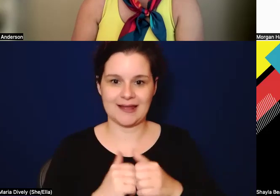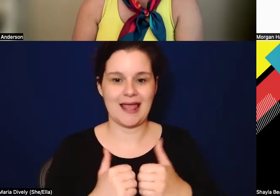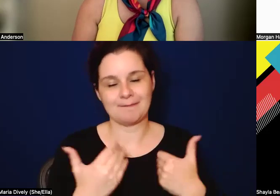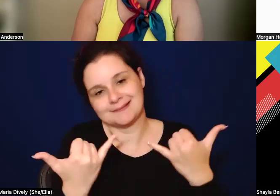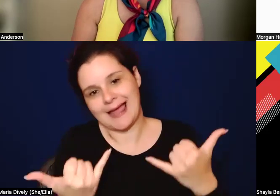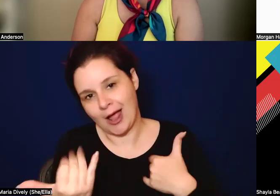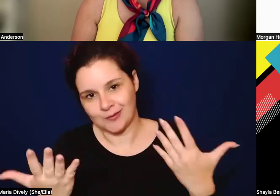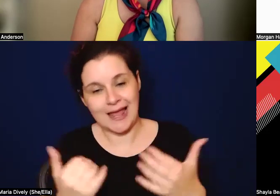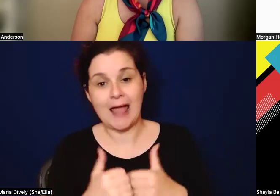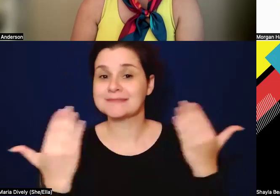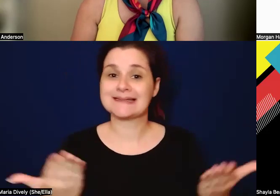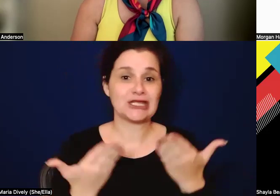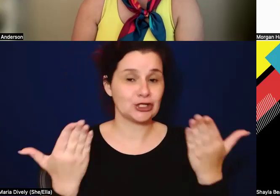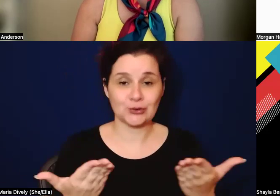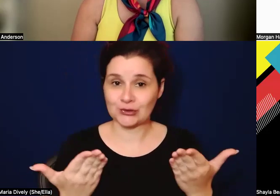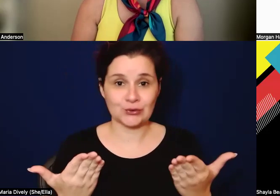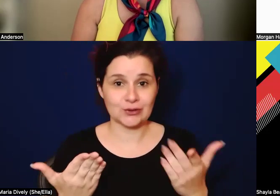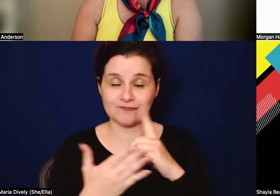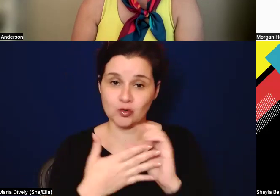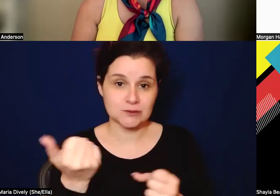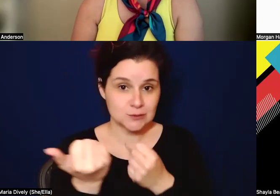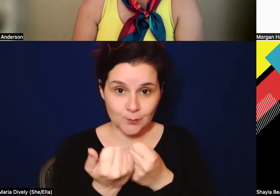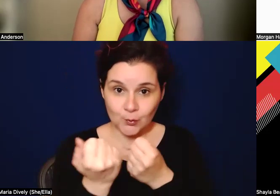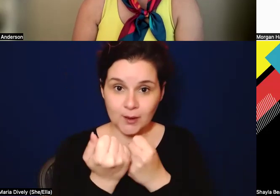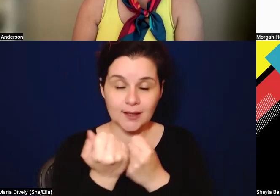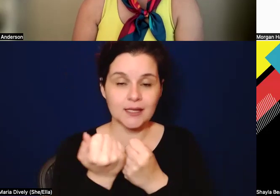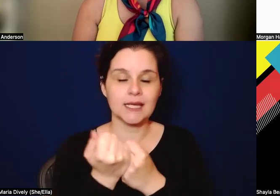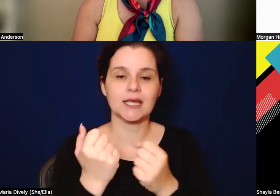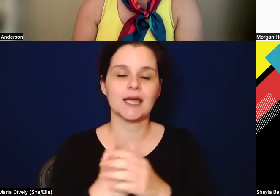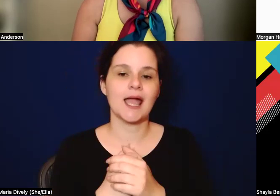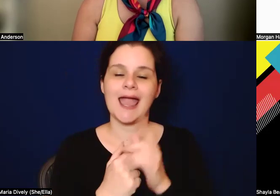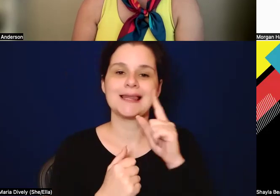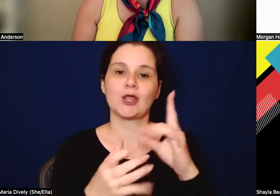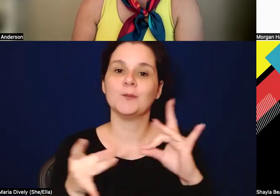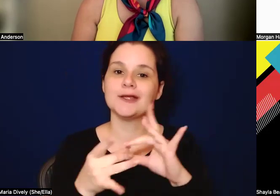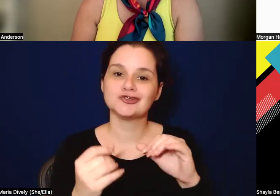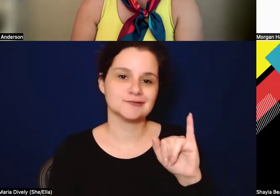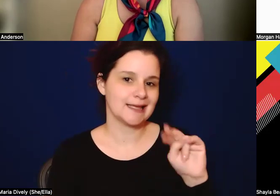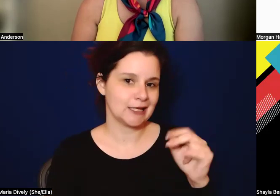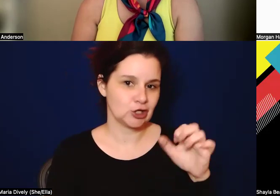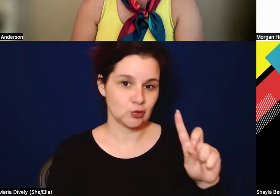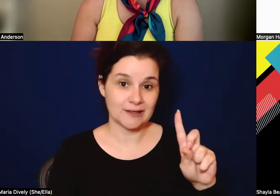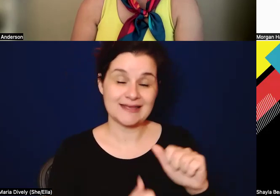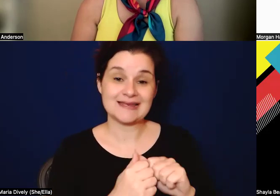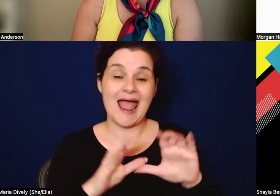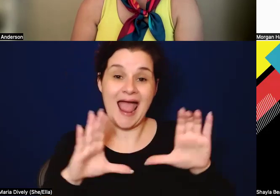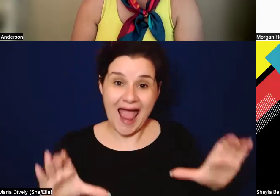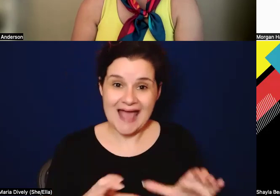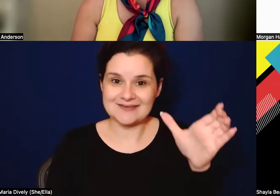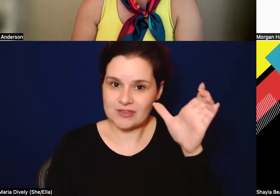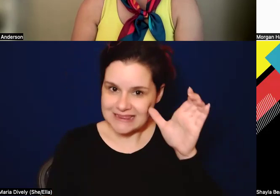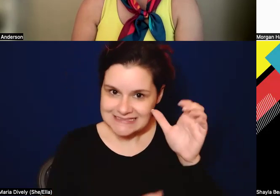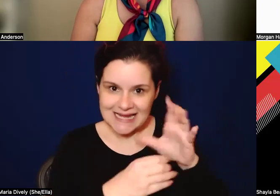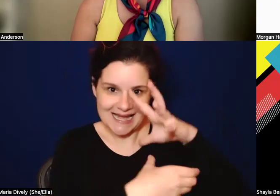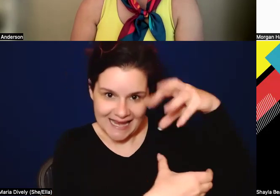I'm just here for supporting. And, um, like you said, Ingrid, like active listening and engagement,